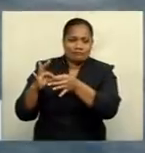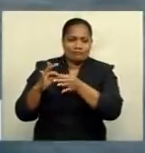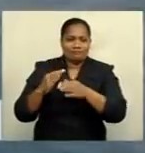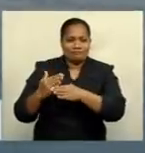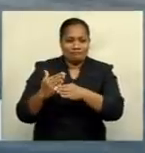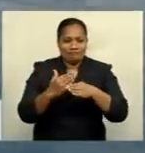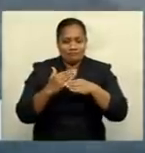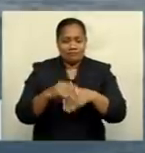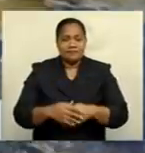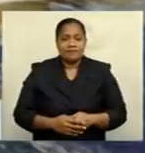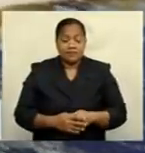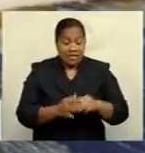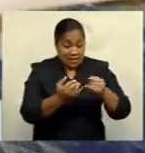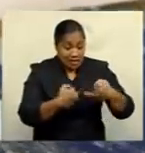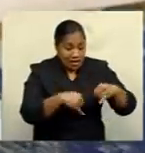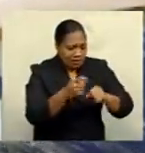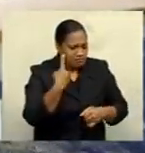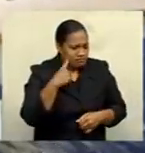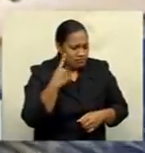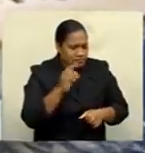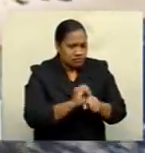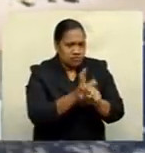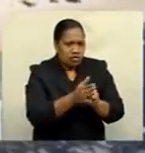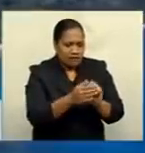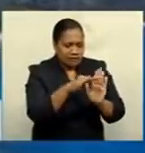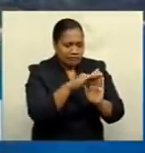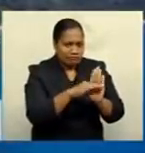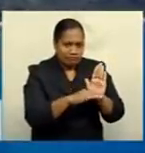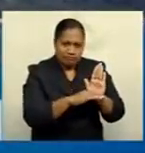And islanders ignoring COVID-safe protocols.